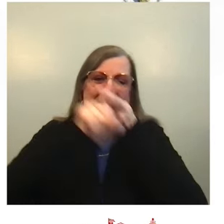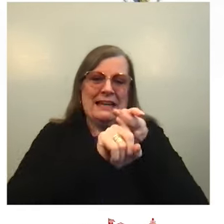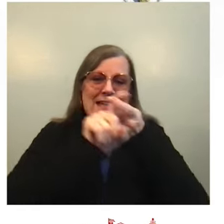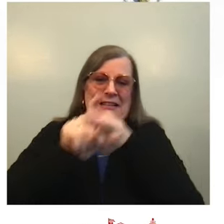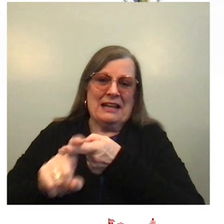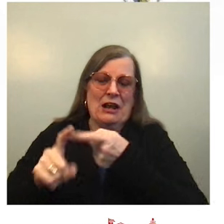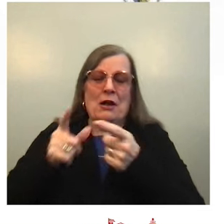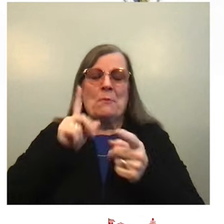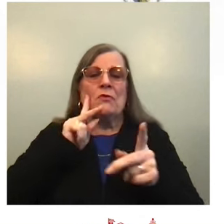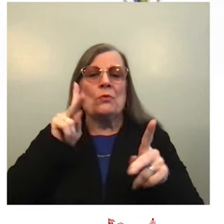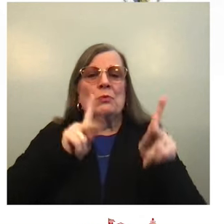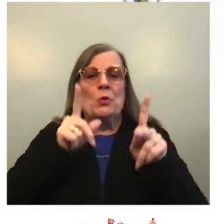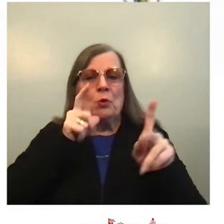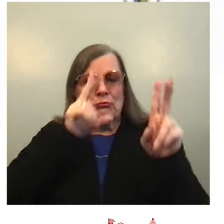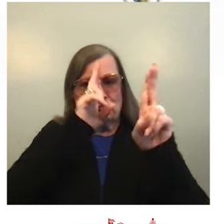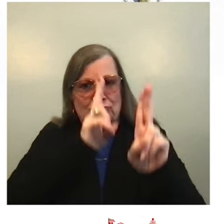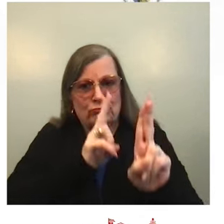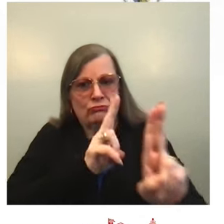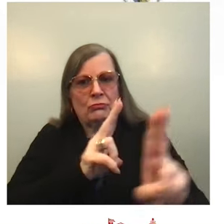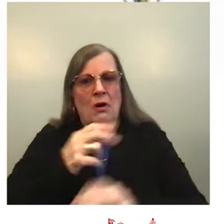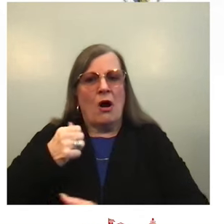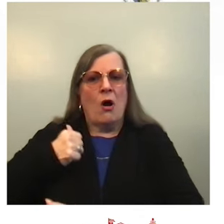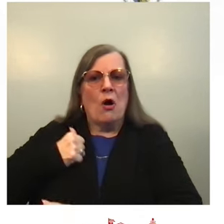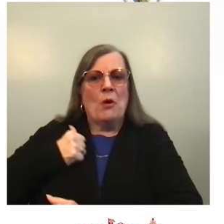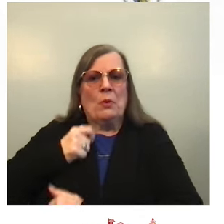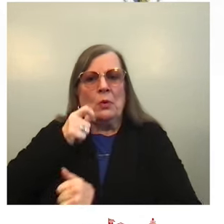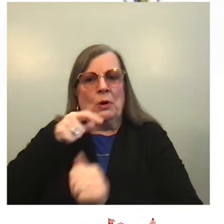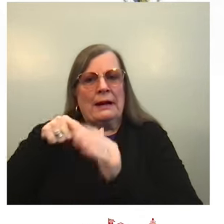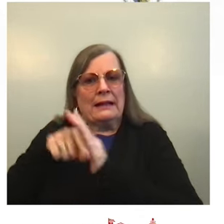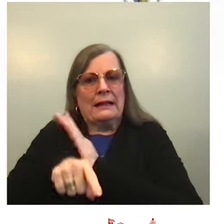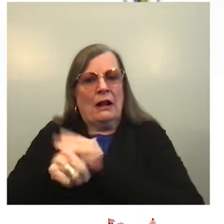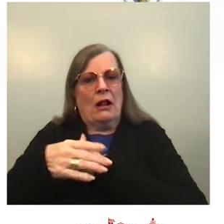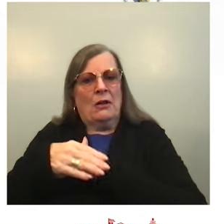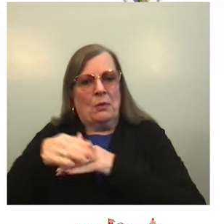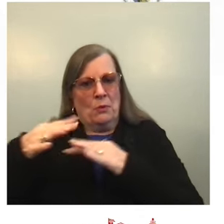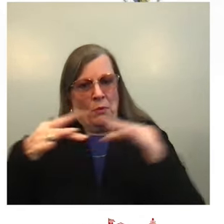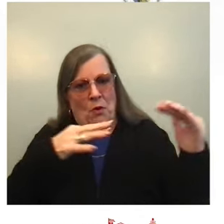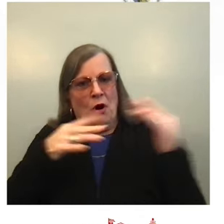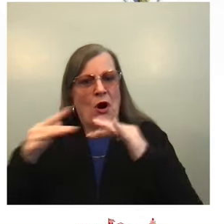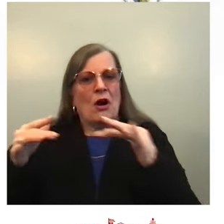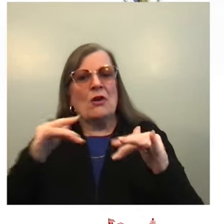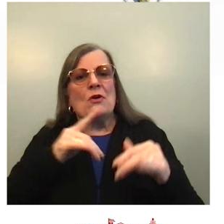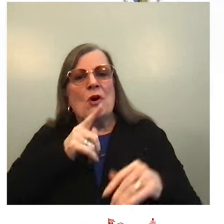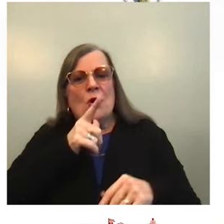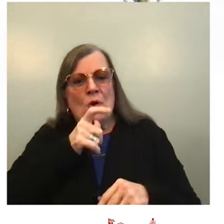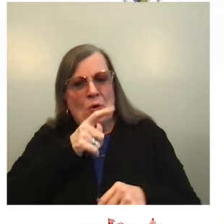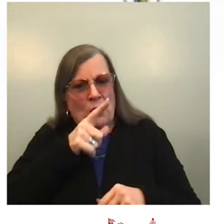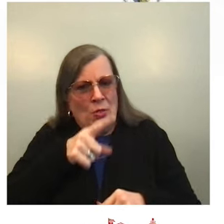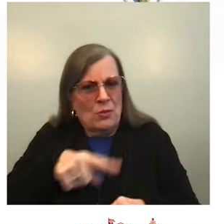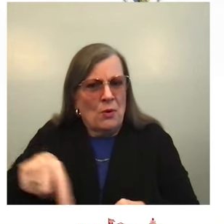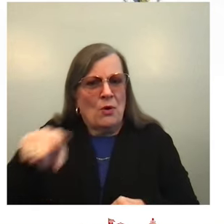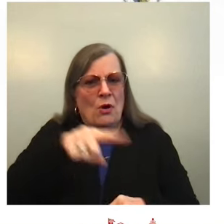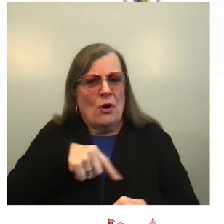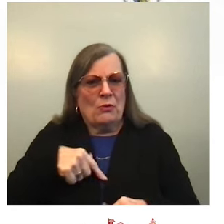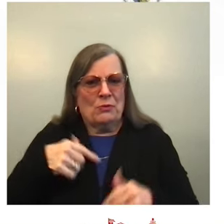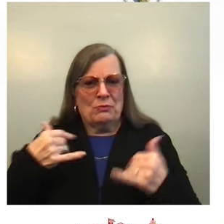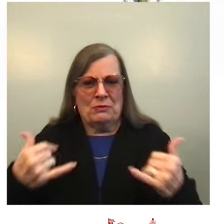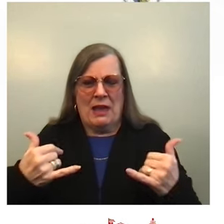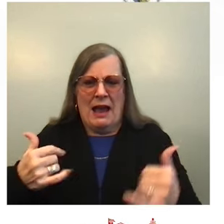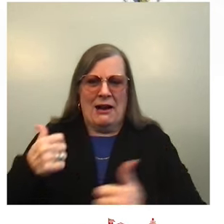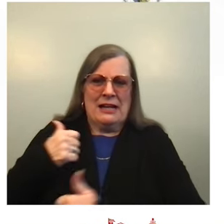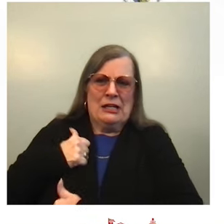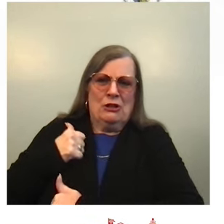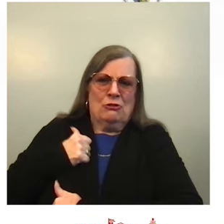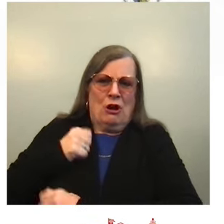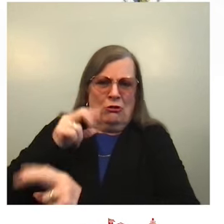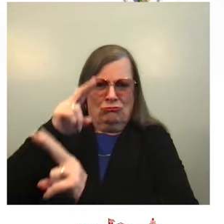star tree, honors the heroic, I know it's so emotional, for those of you who did it, I know there were so many